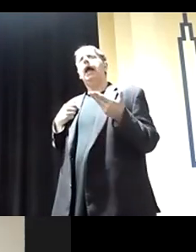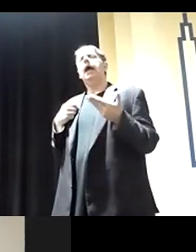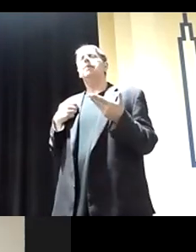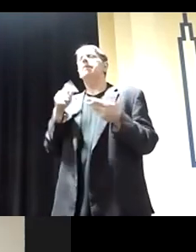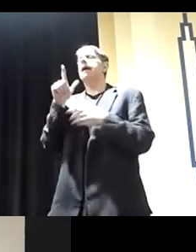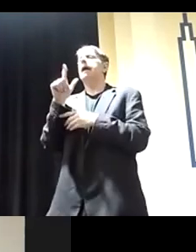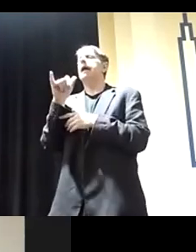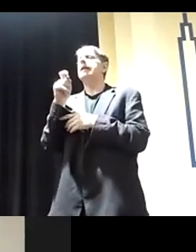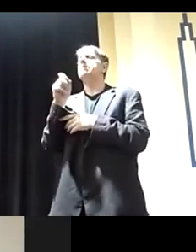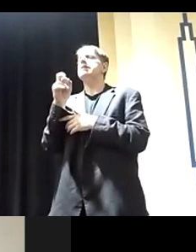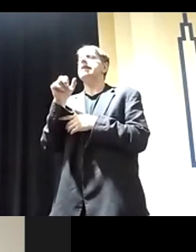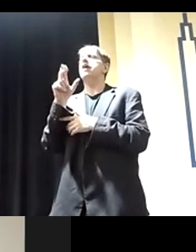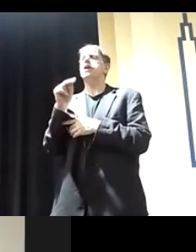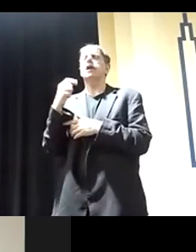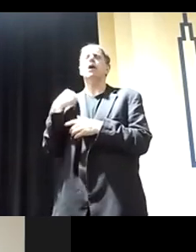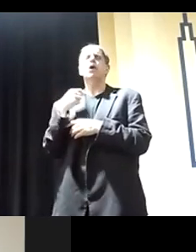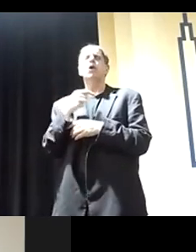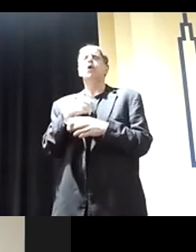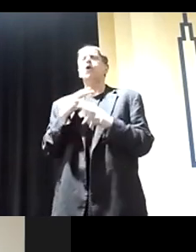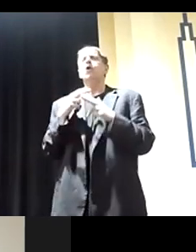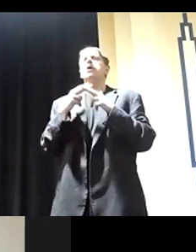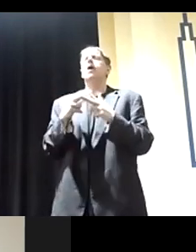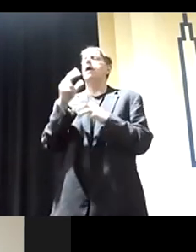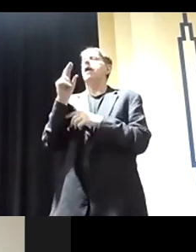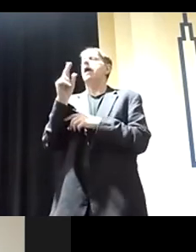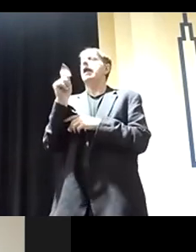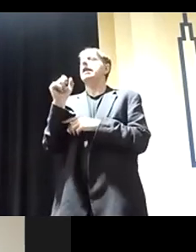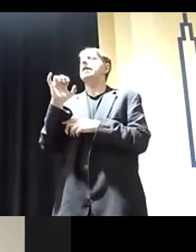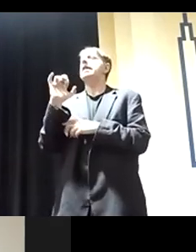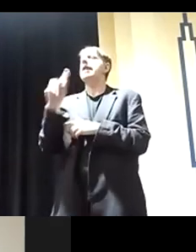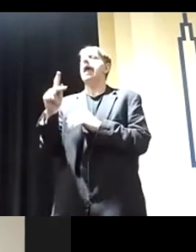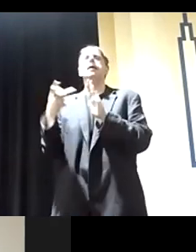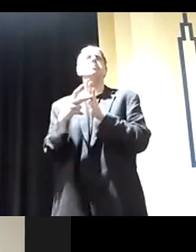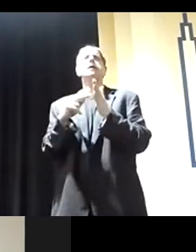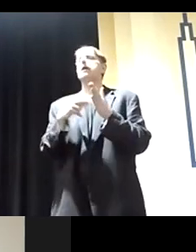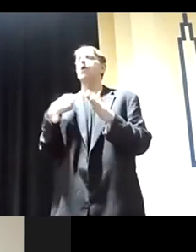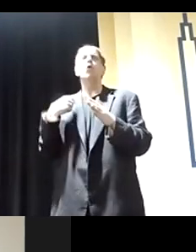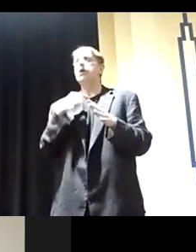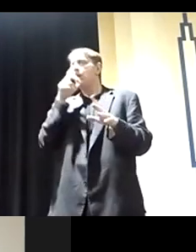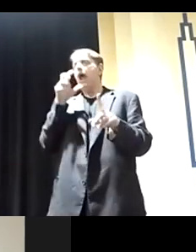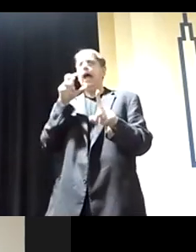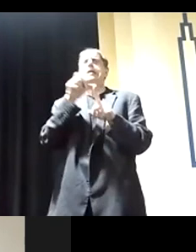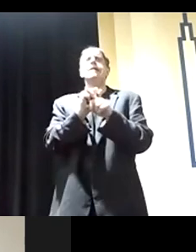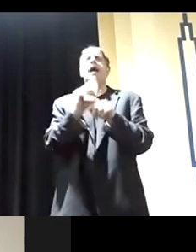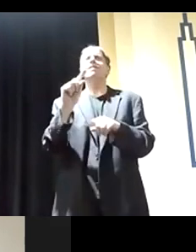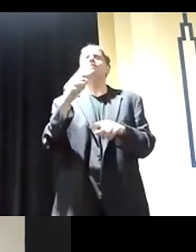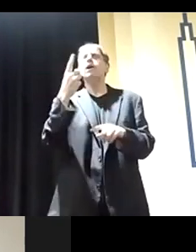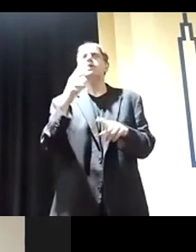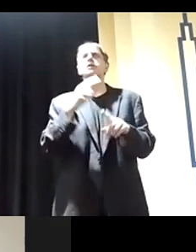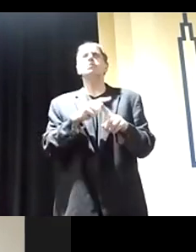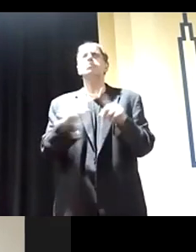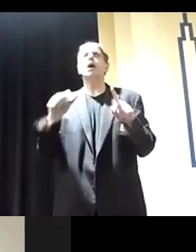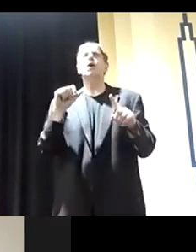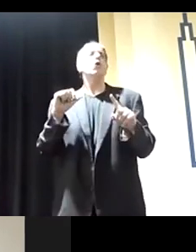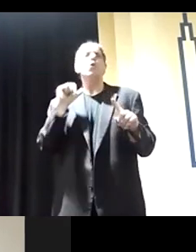libertarian. So we follow the NAP, which is the non-aggression principle, meaning we don't hit first, but we don't let it just fly like